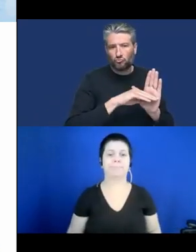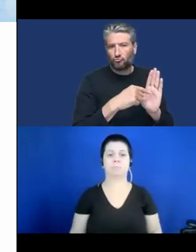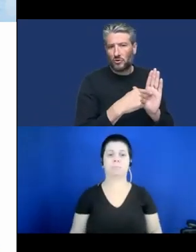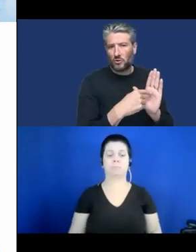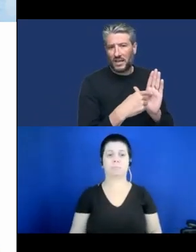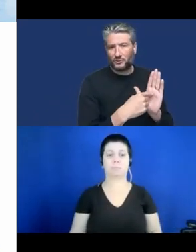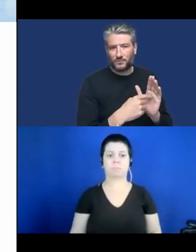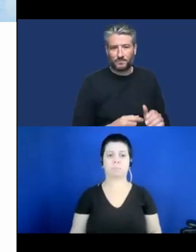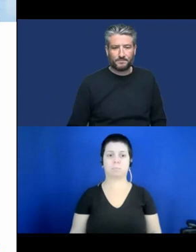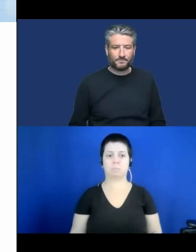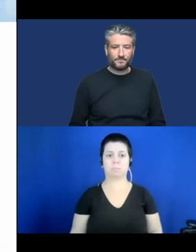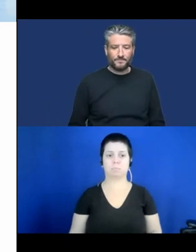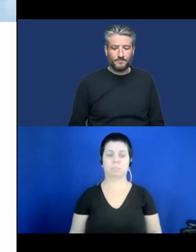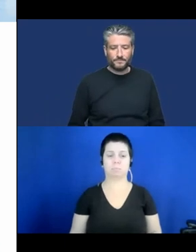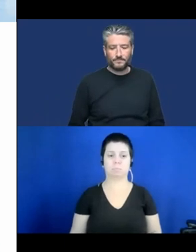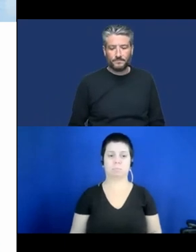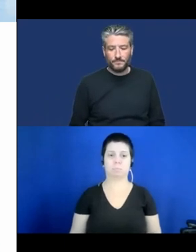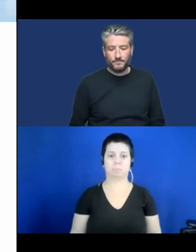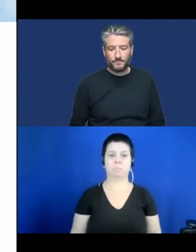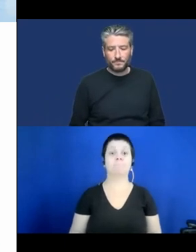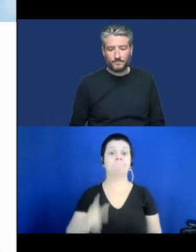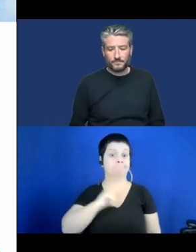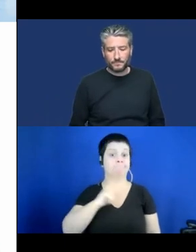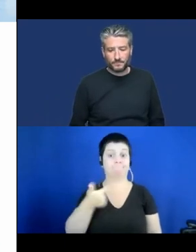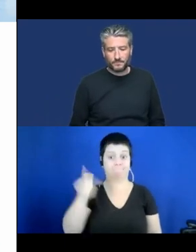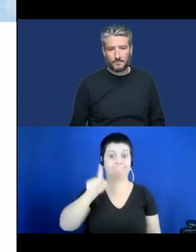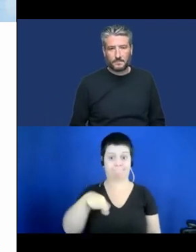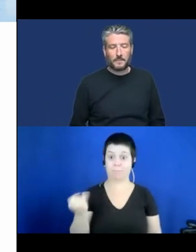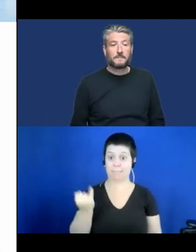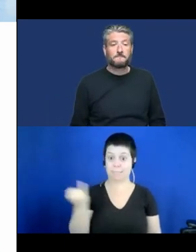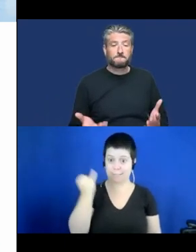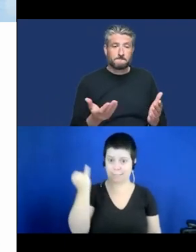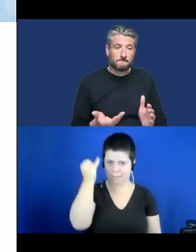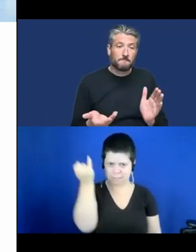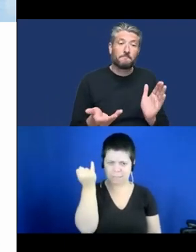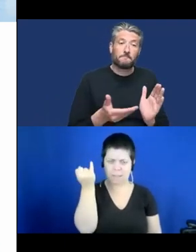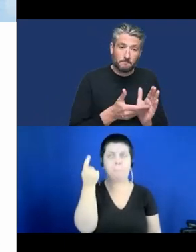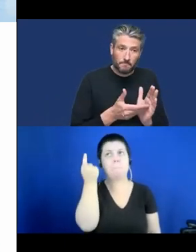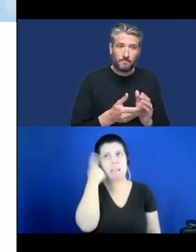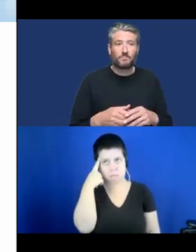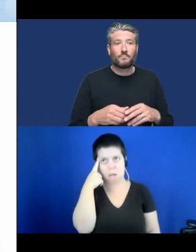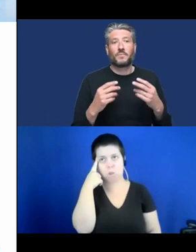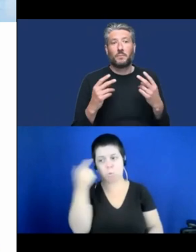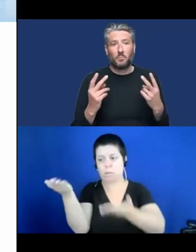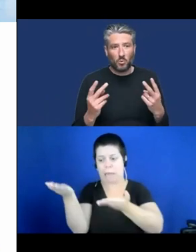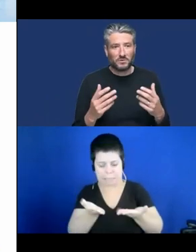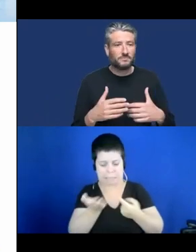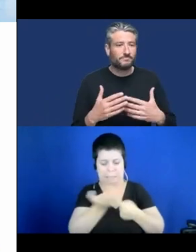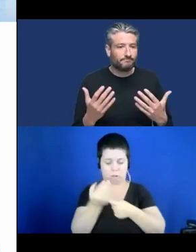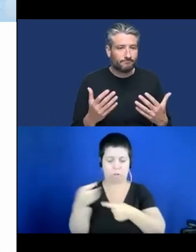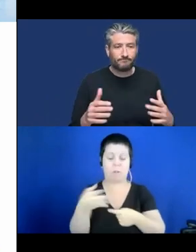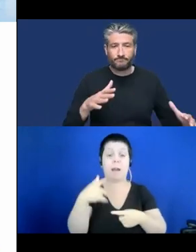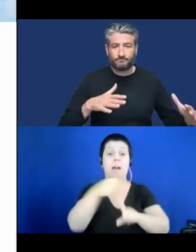Another thing that is of course important when it comes to implementing new technology is social acceptance.